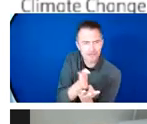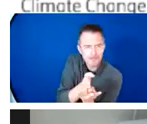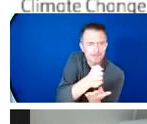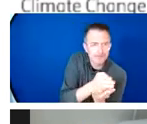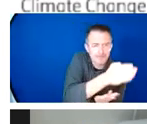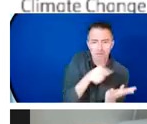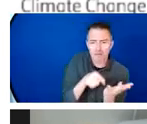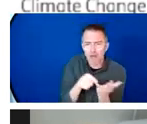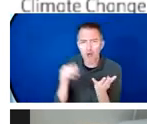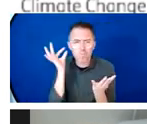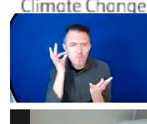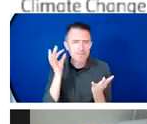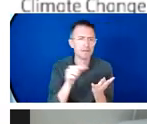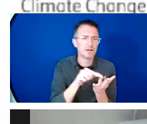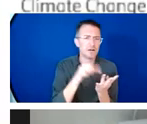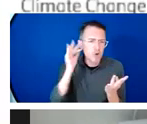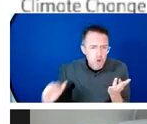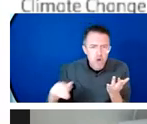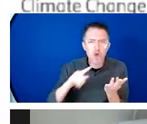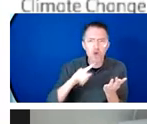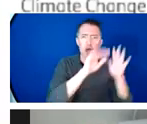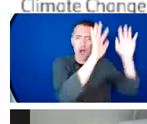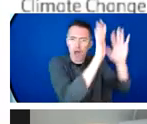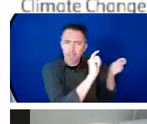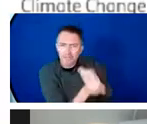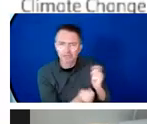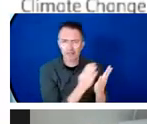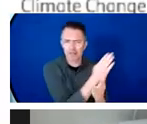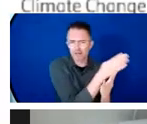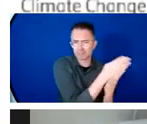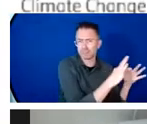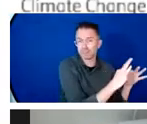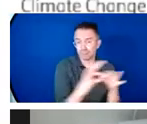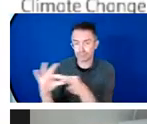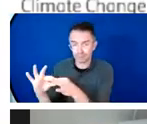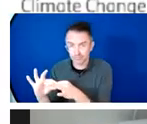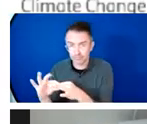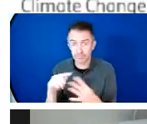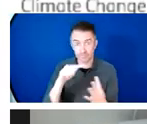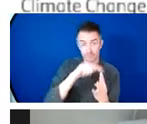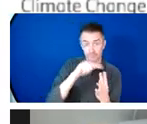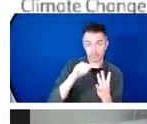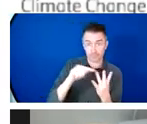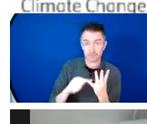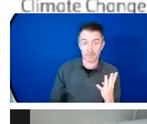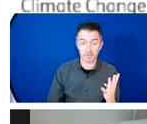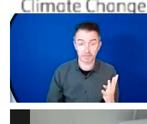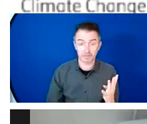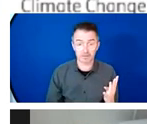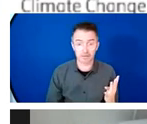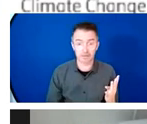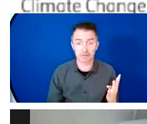and first-line communities who have urgent needs in this way can be supported.